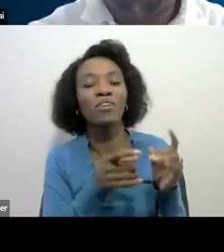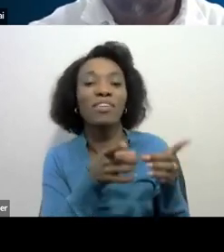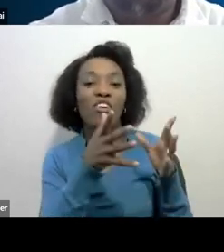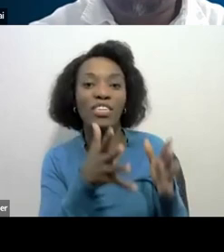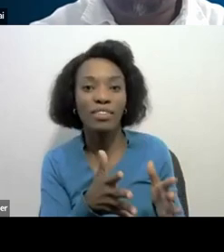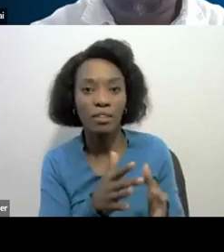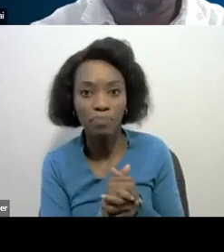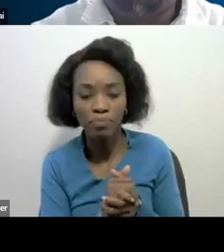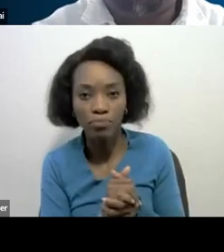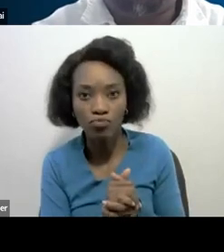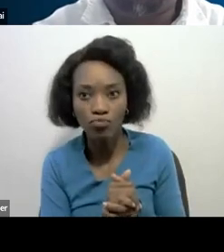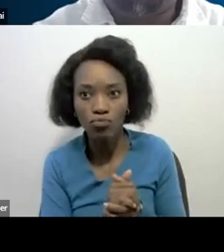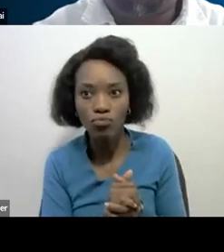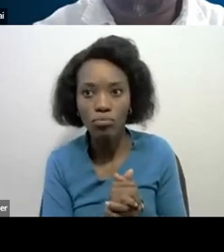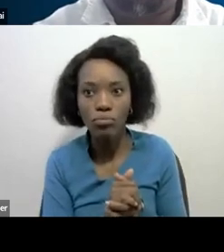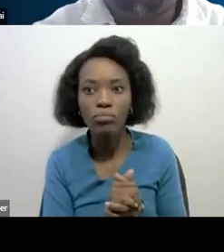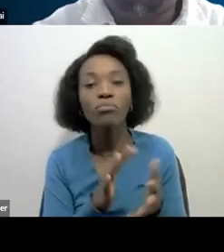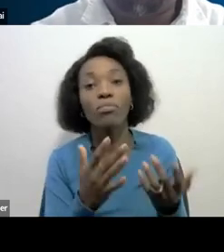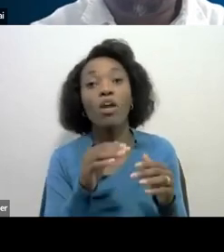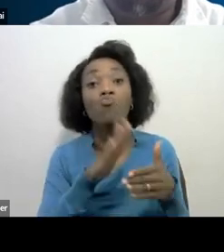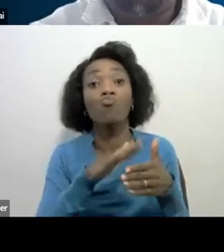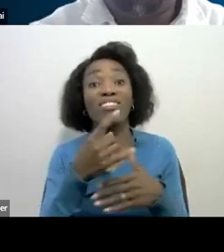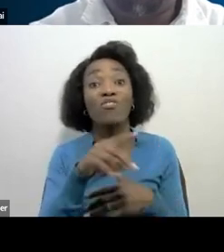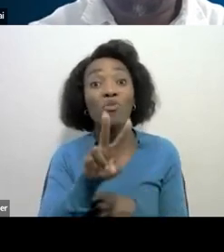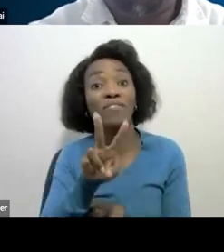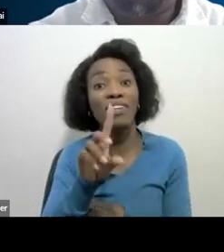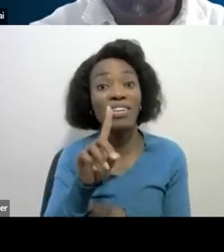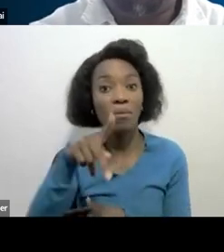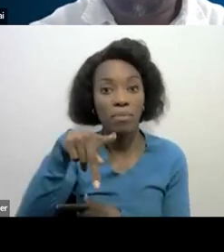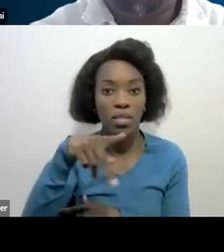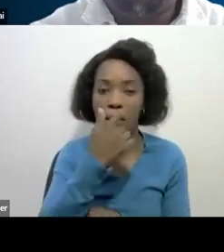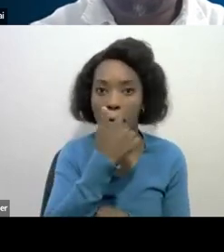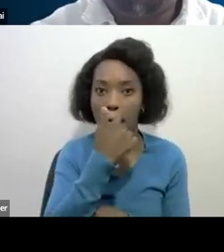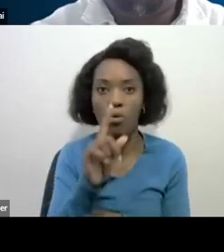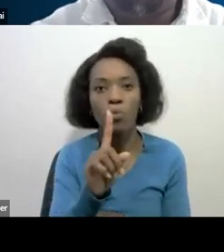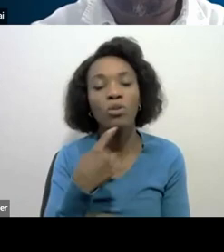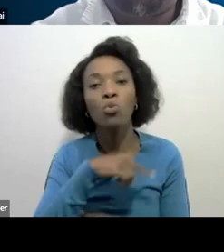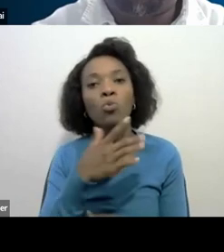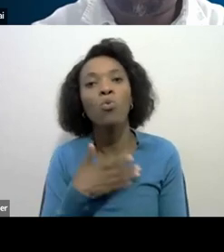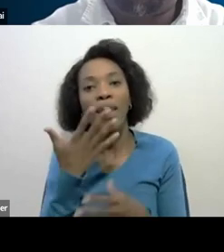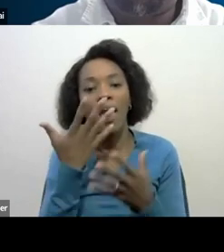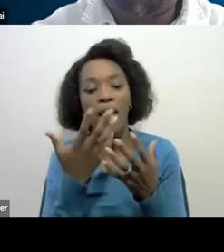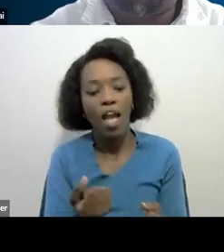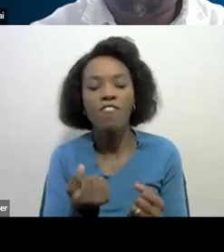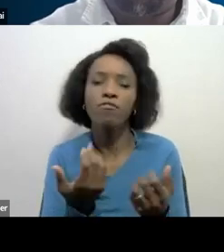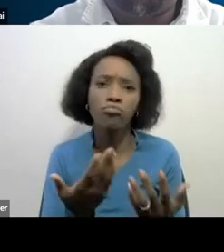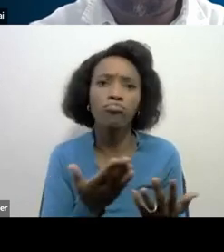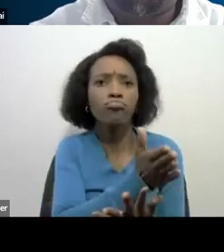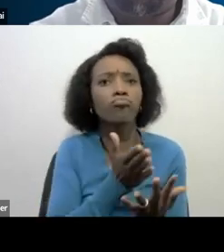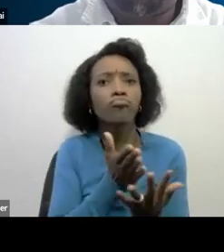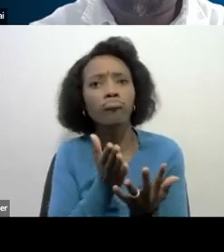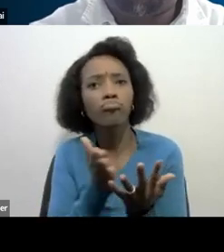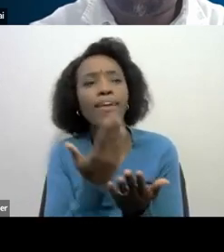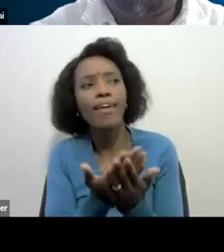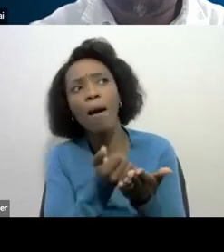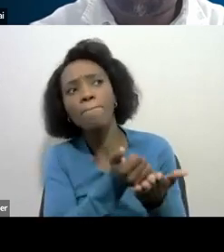The reason for VDP is that we want to have a platform or an avenue where we can assist